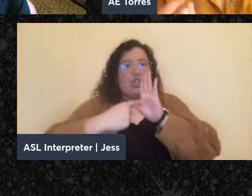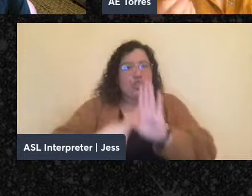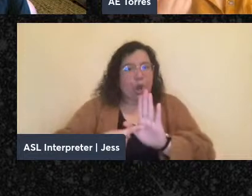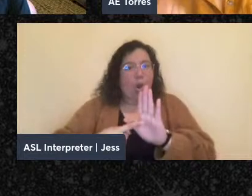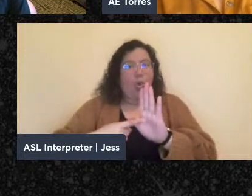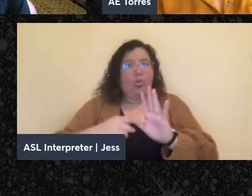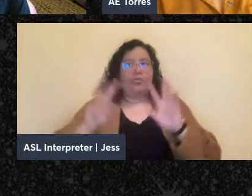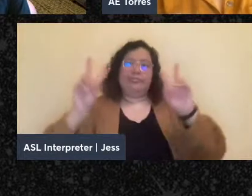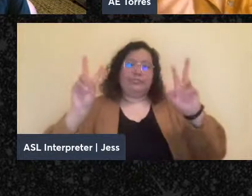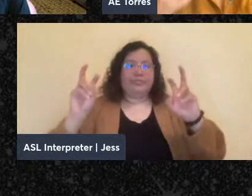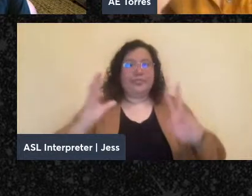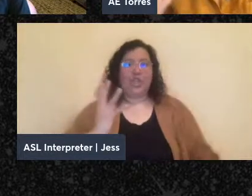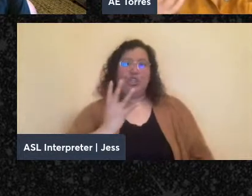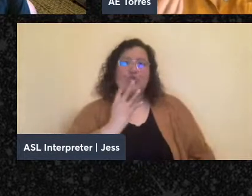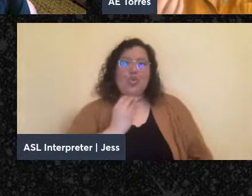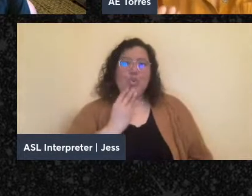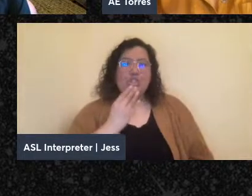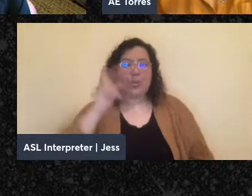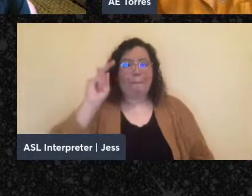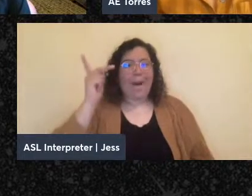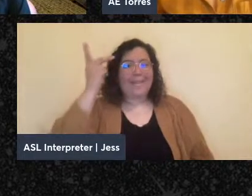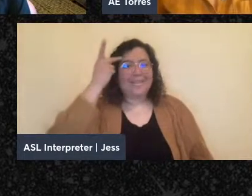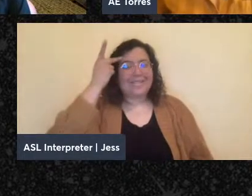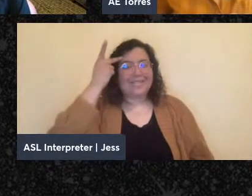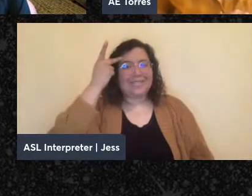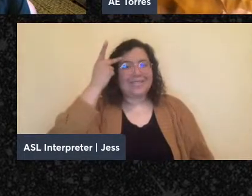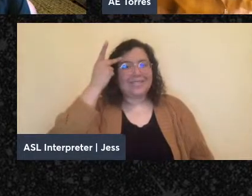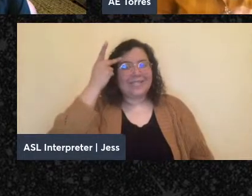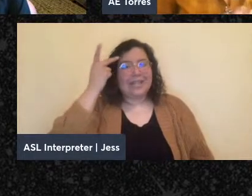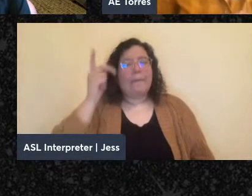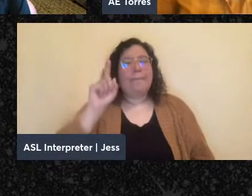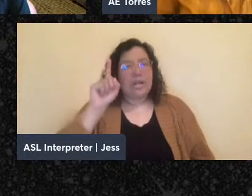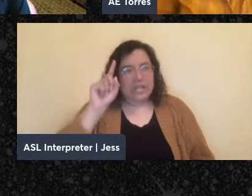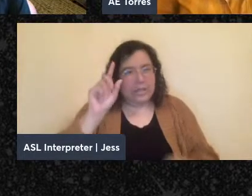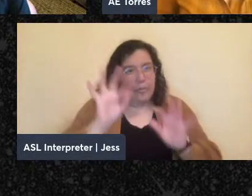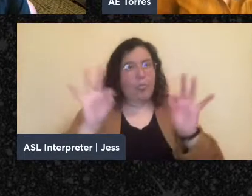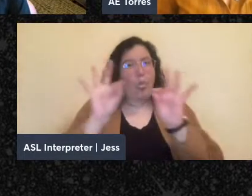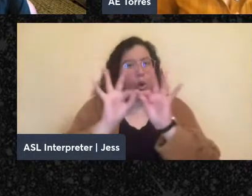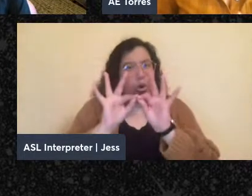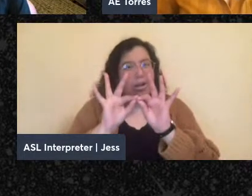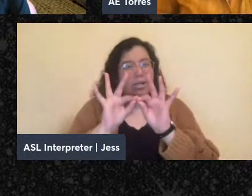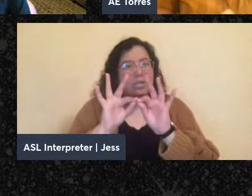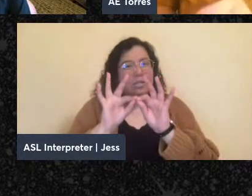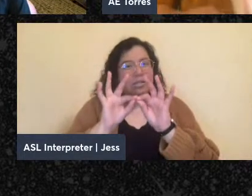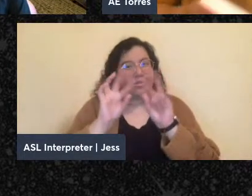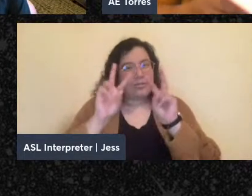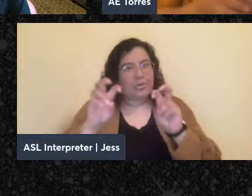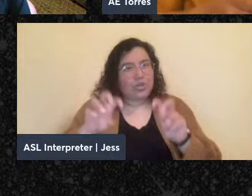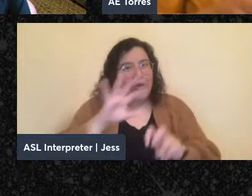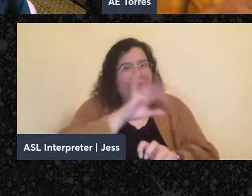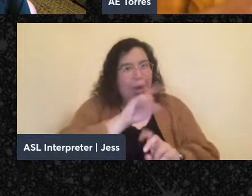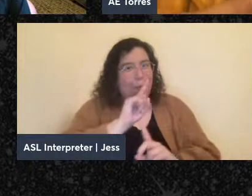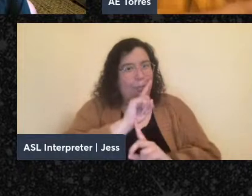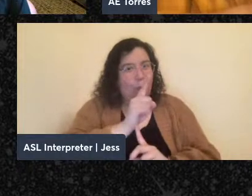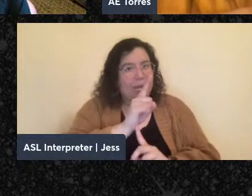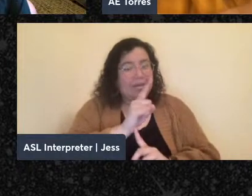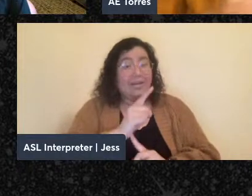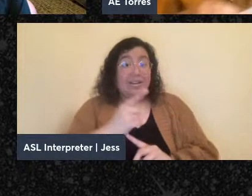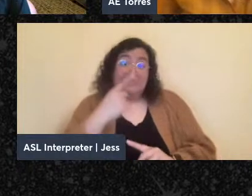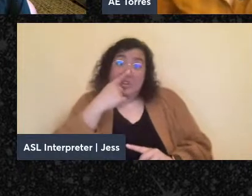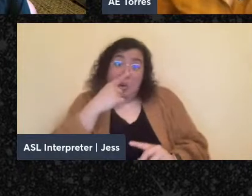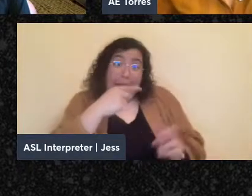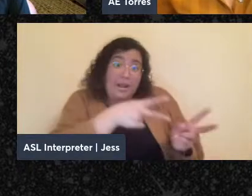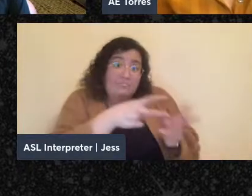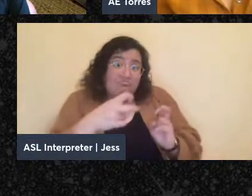I think is important to think with this moment. So if I can just read a couple